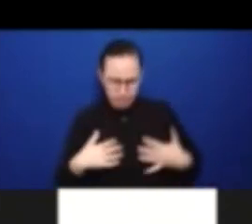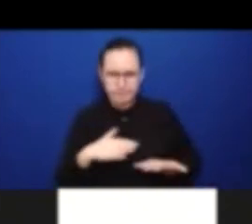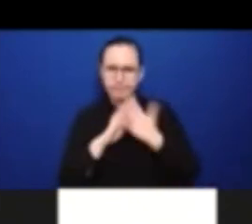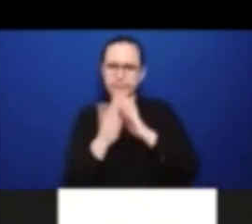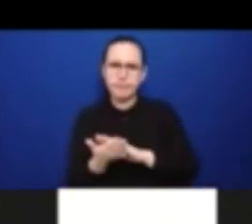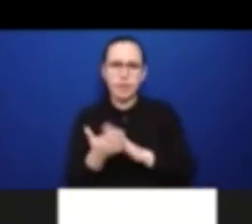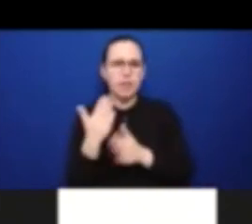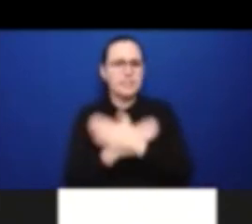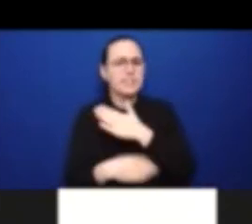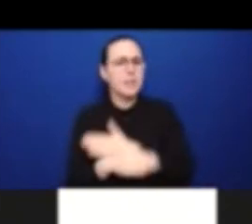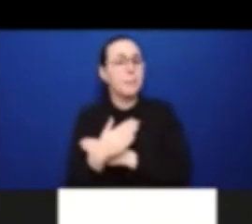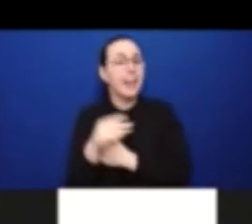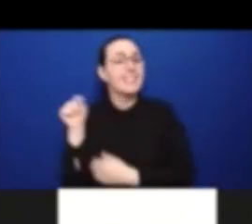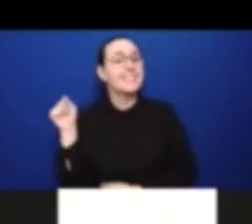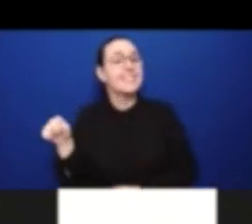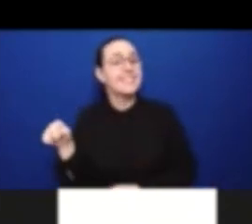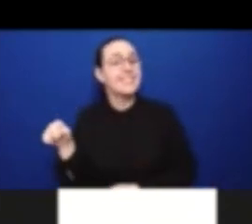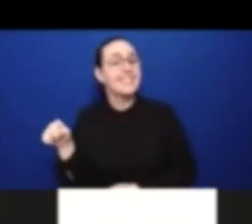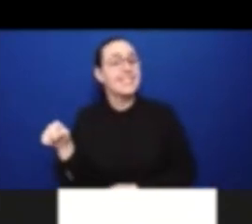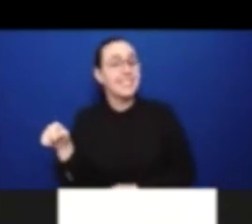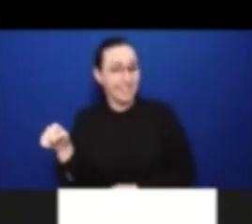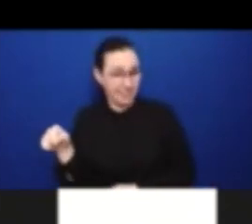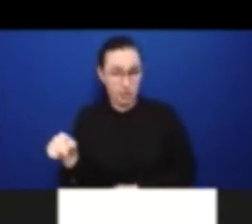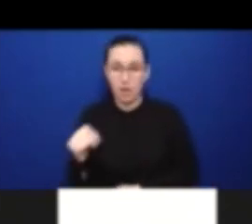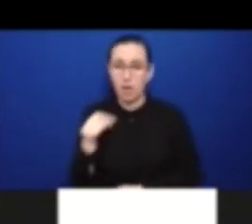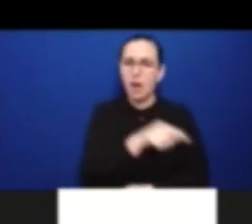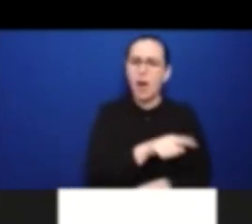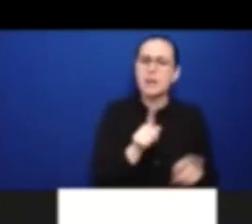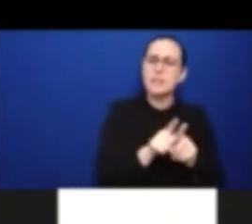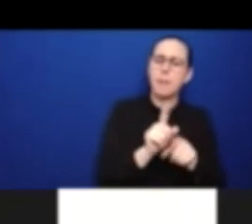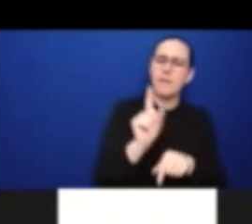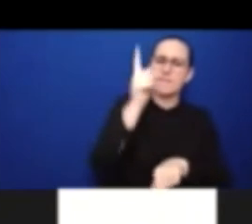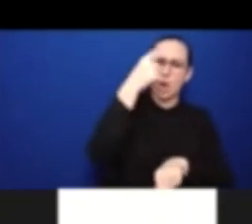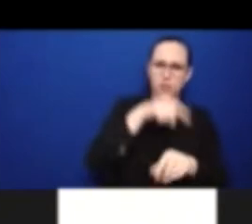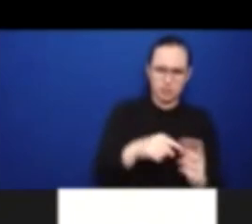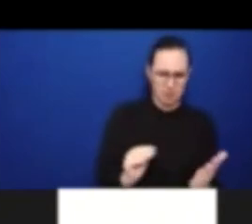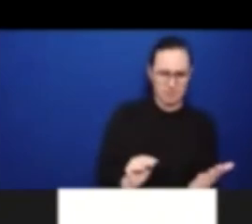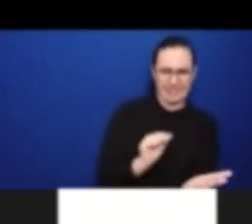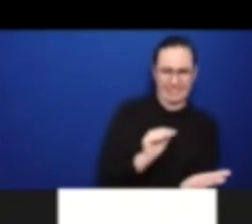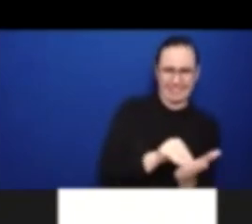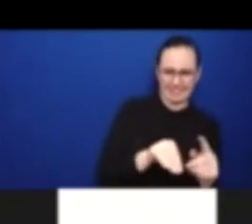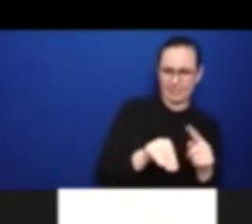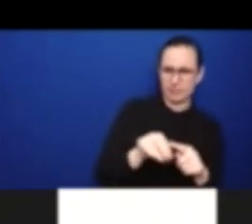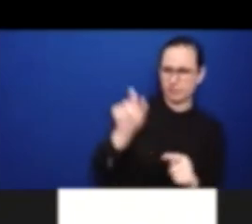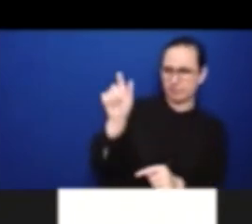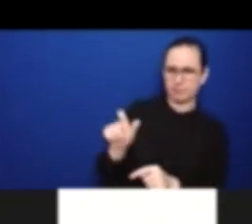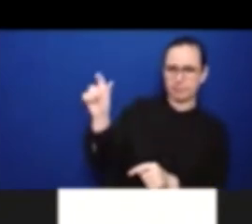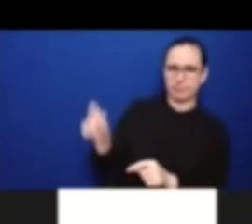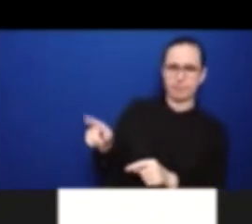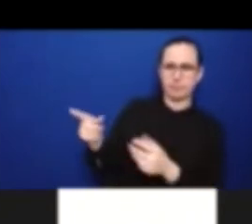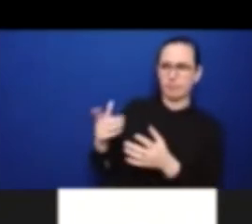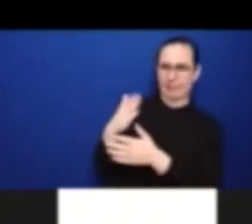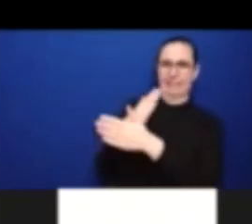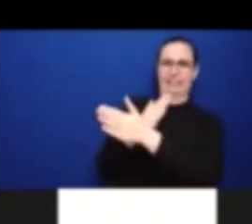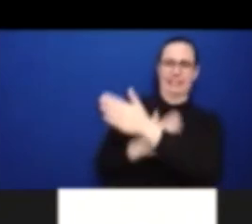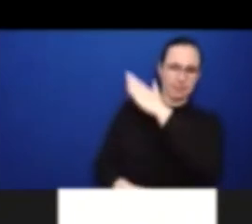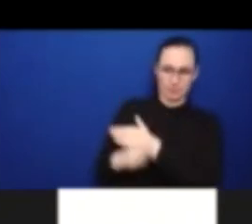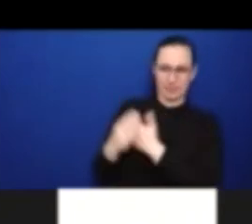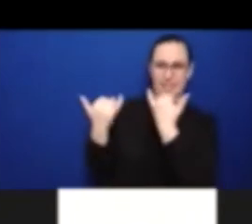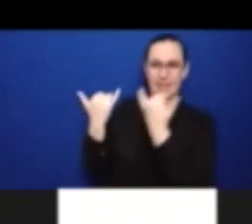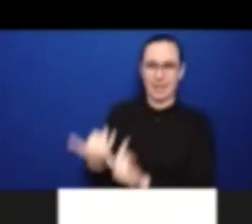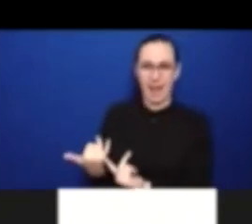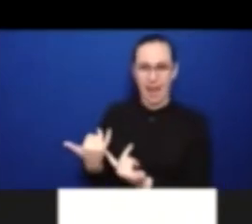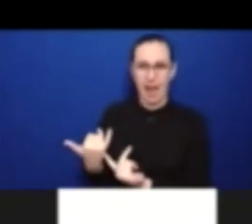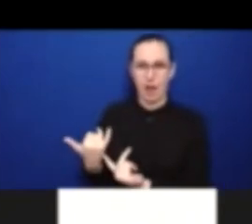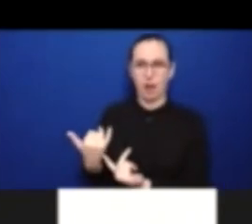was a specific mention of people with disabilities as victims or in any way, shape, or form. So it's exactly as you were